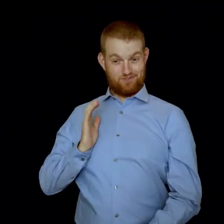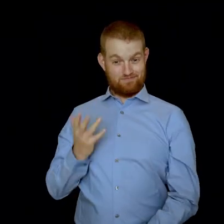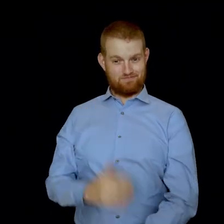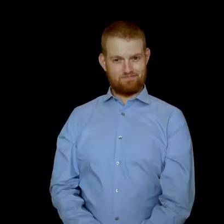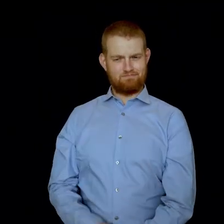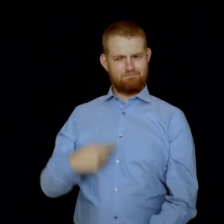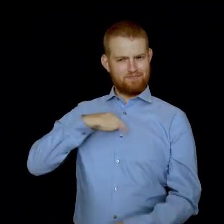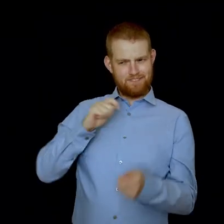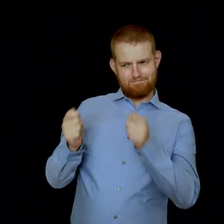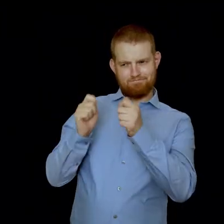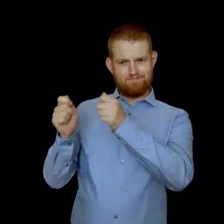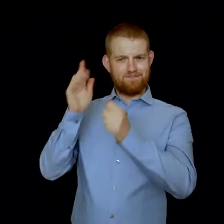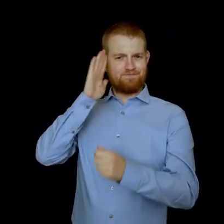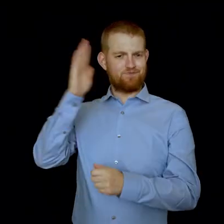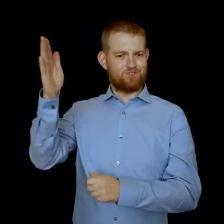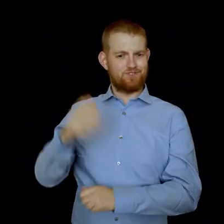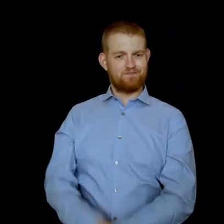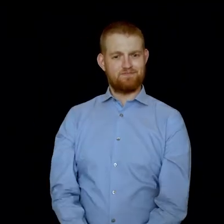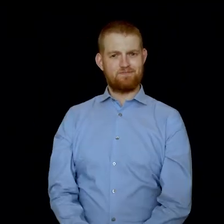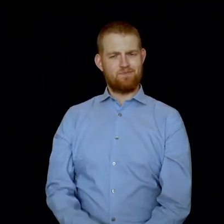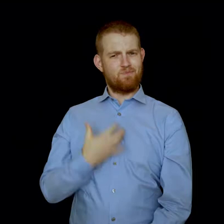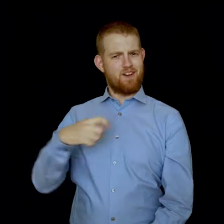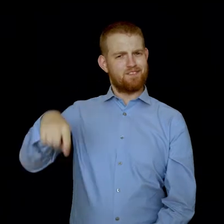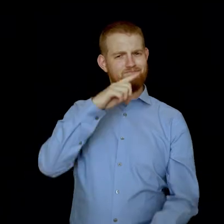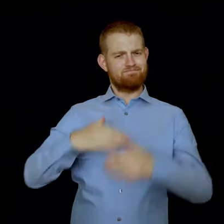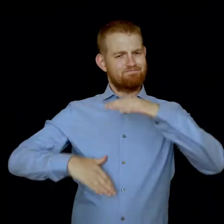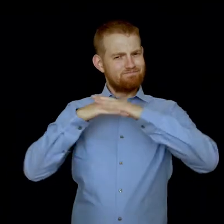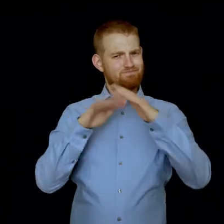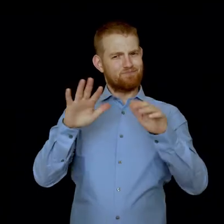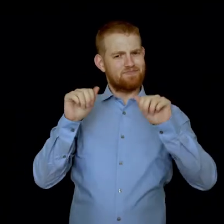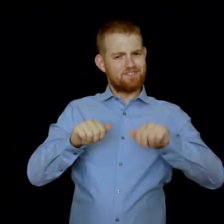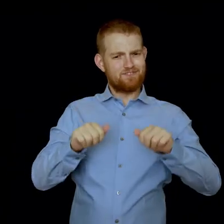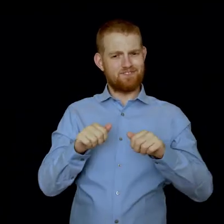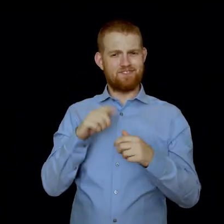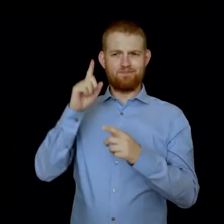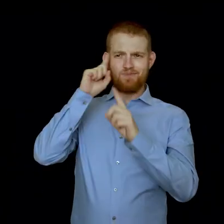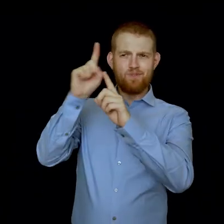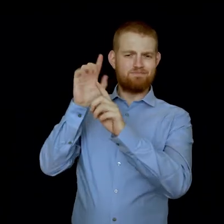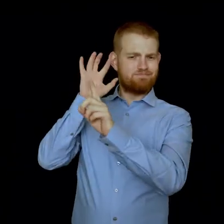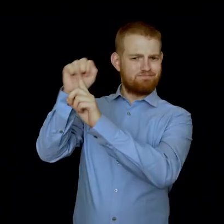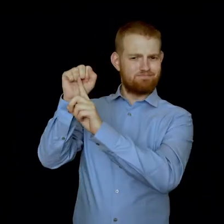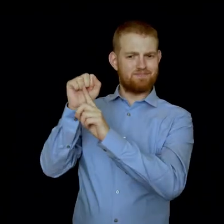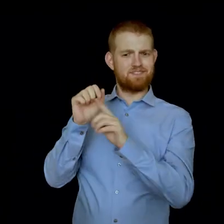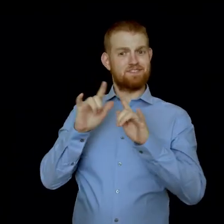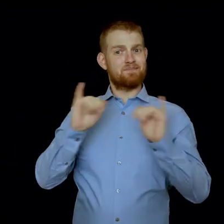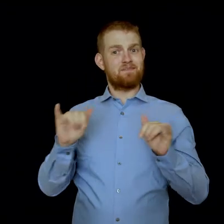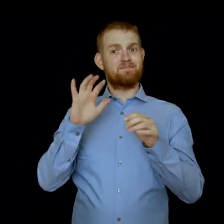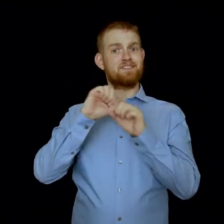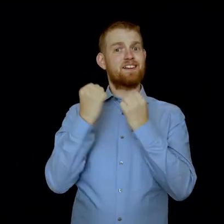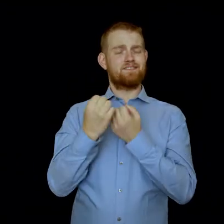province and ultimately help people reach their greatest potential while ensuring they enjoy full participation in our society.